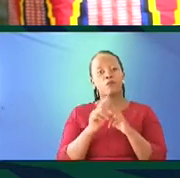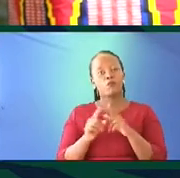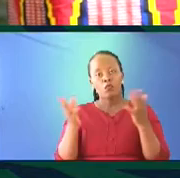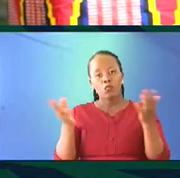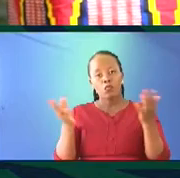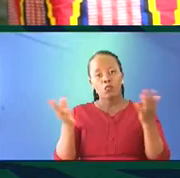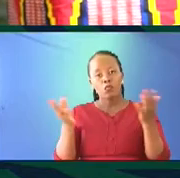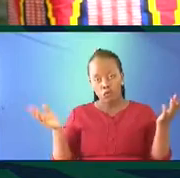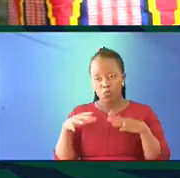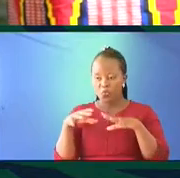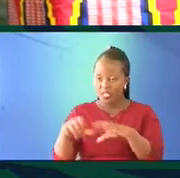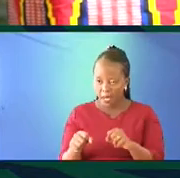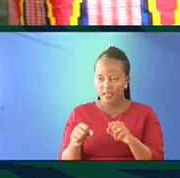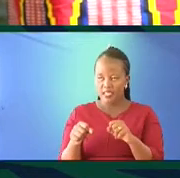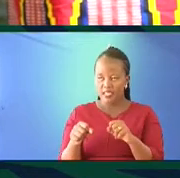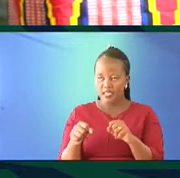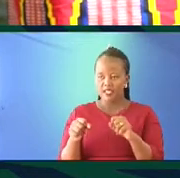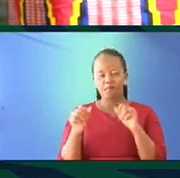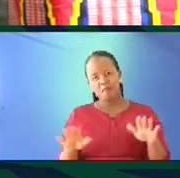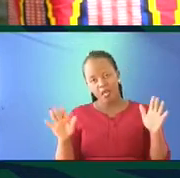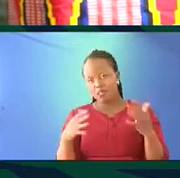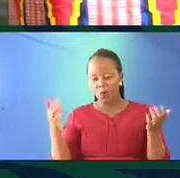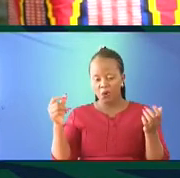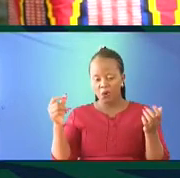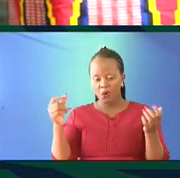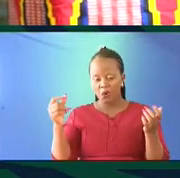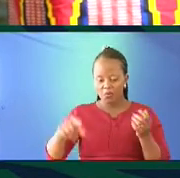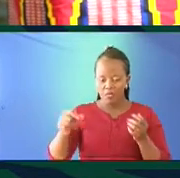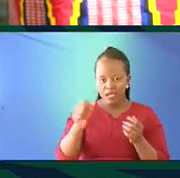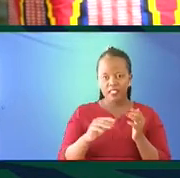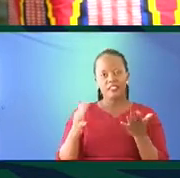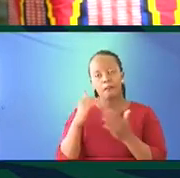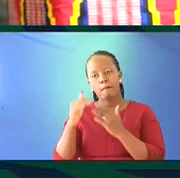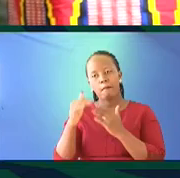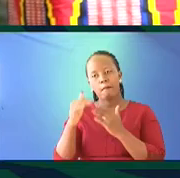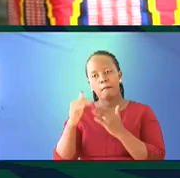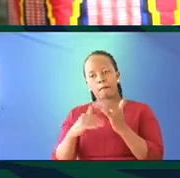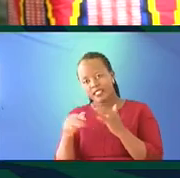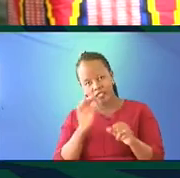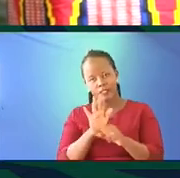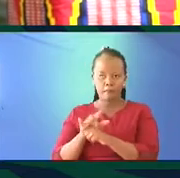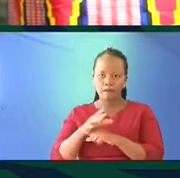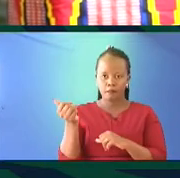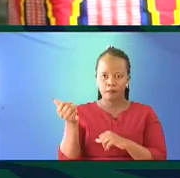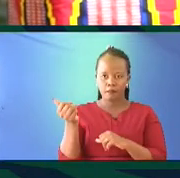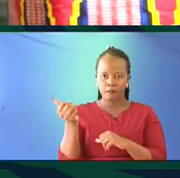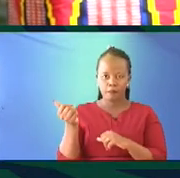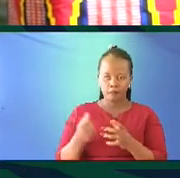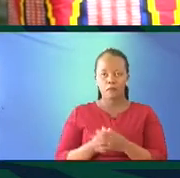the grabbing or the withholding of seeds, seed material, and so on and so forth.